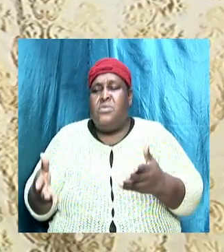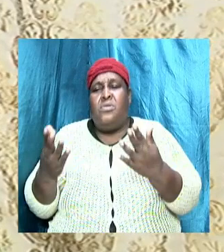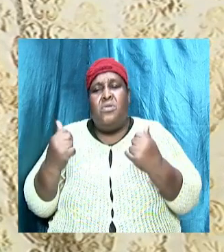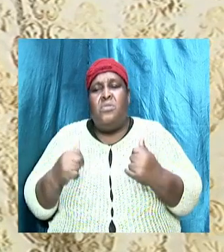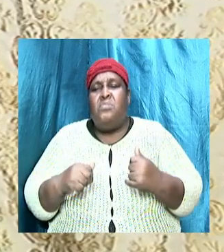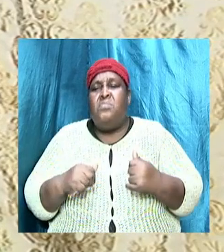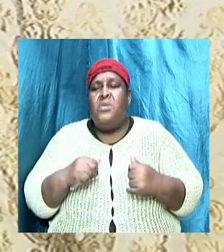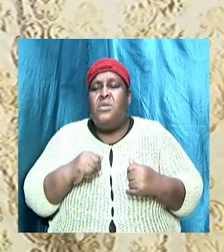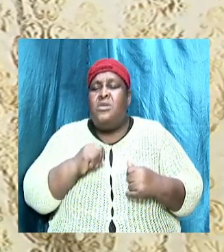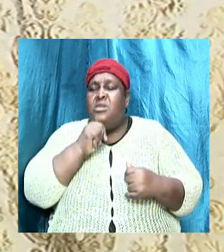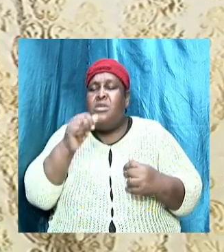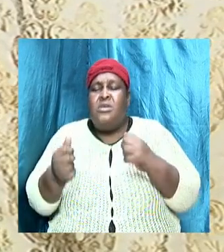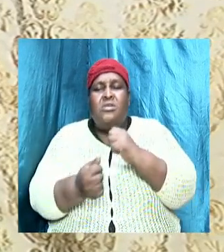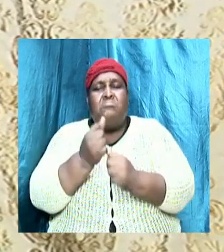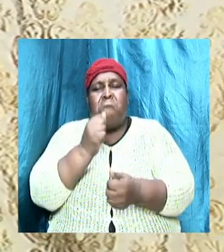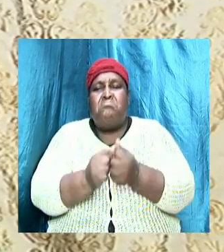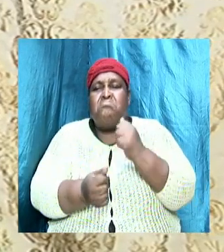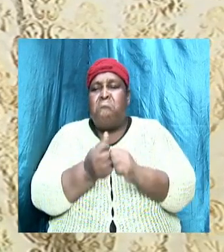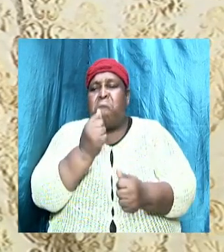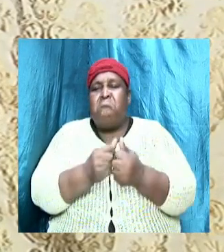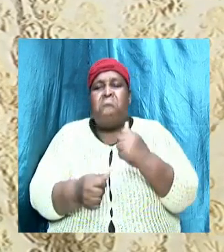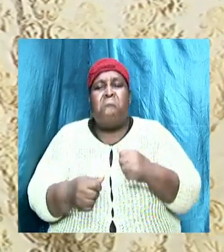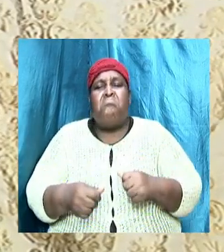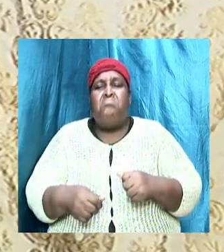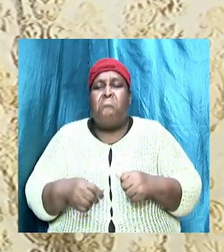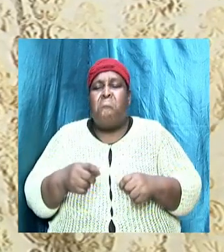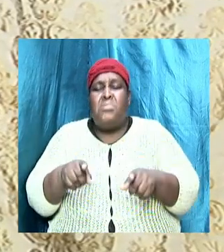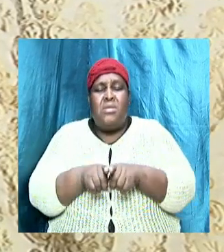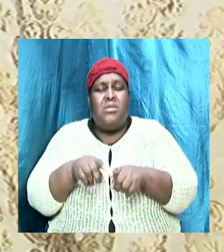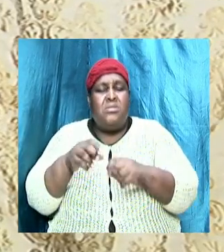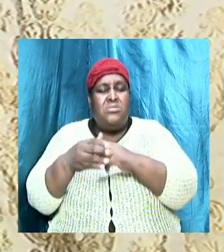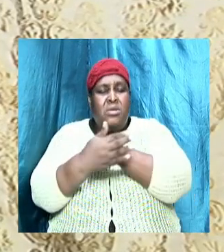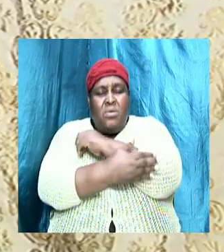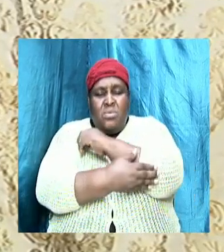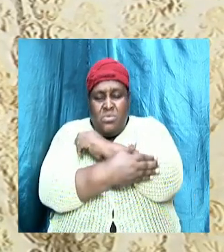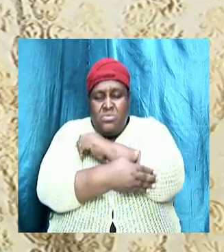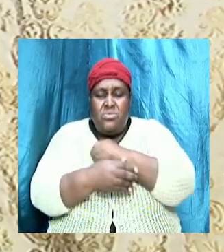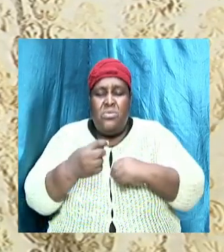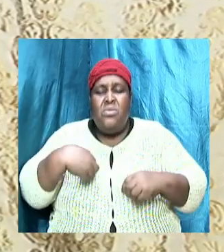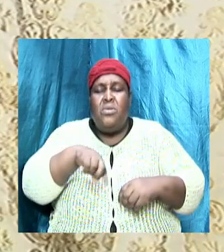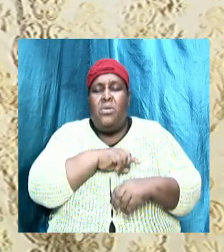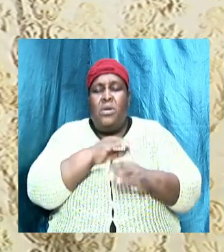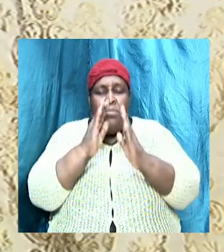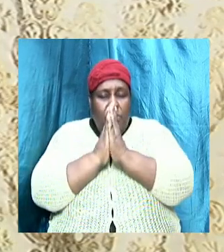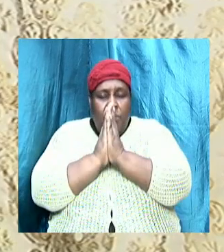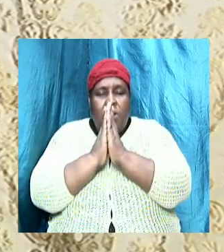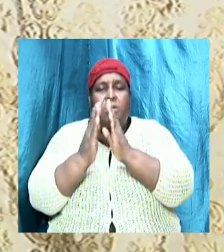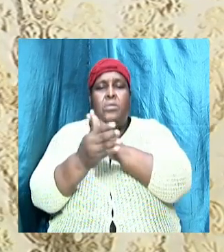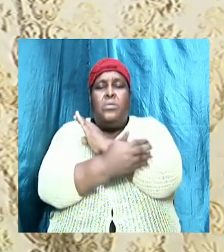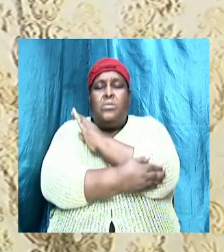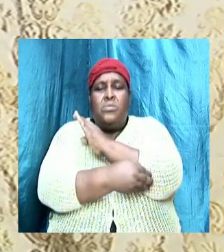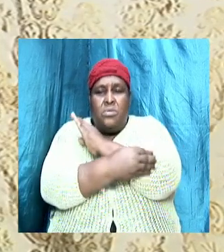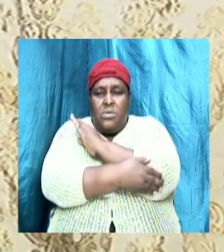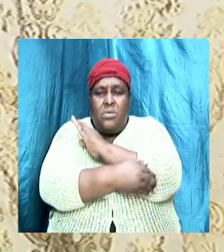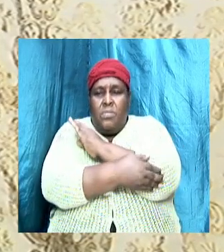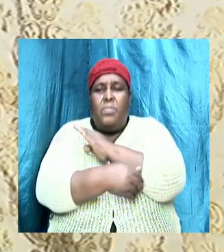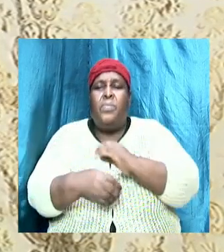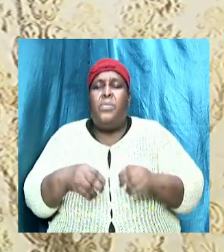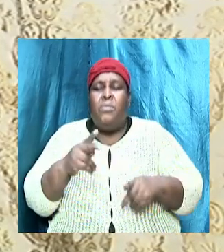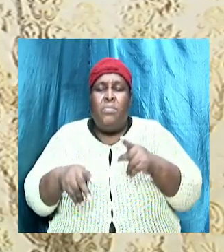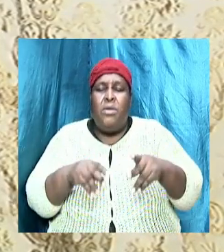And I believe that as a country, we are a praying country. And I believe that, you know, there are people in this country that know